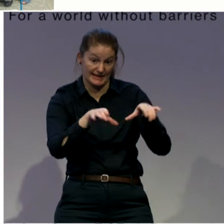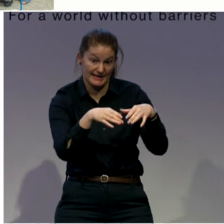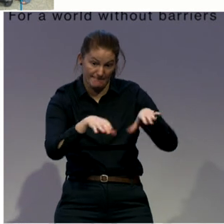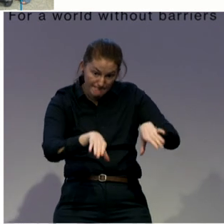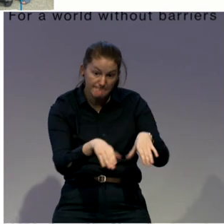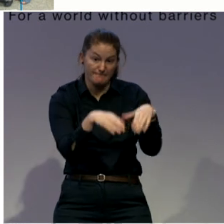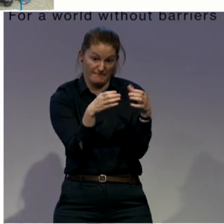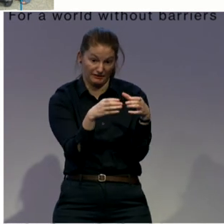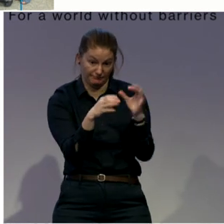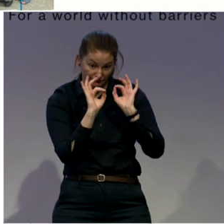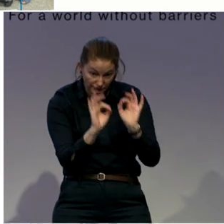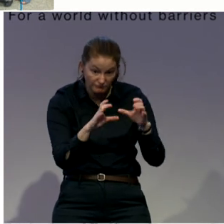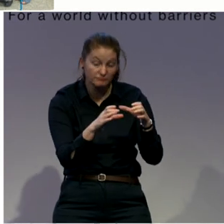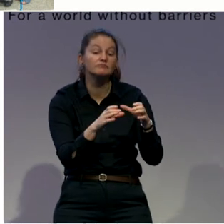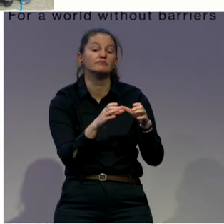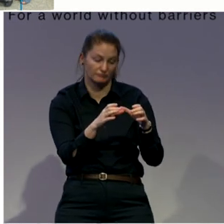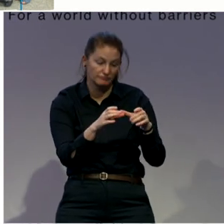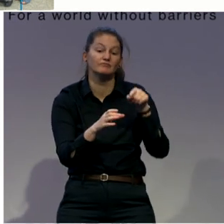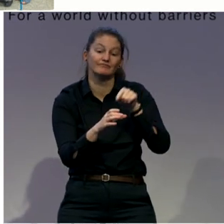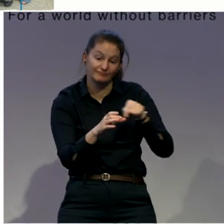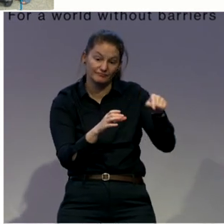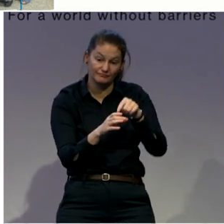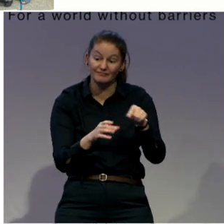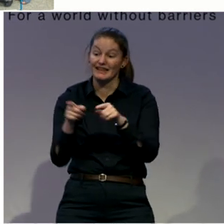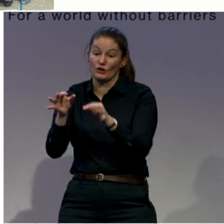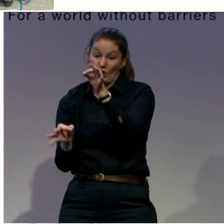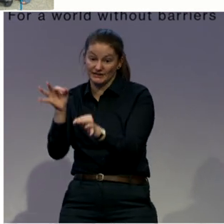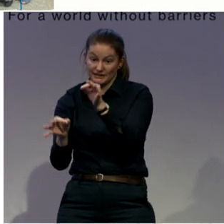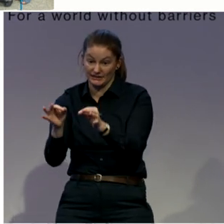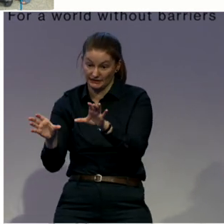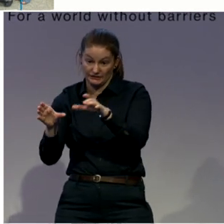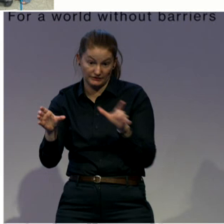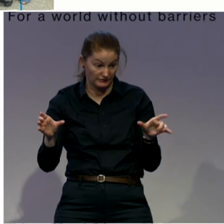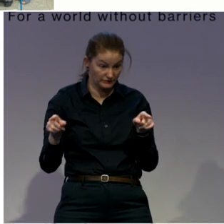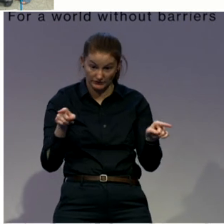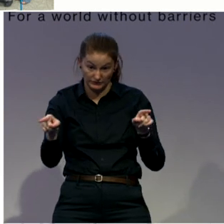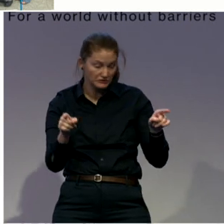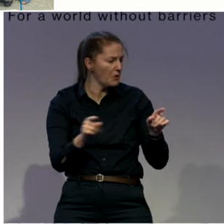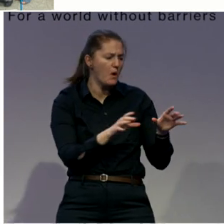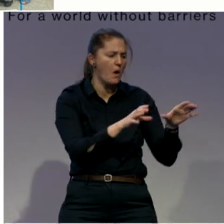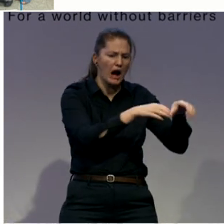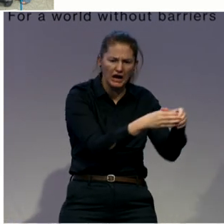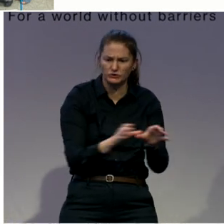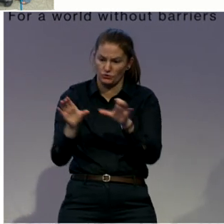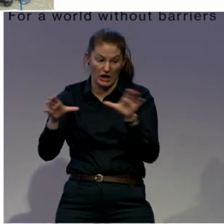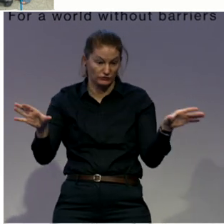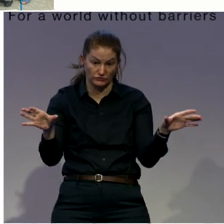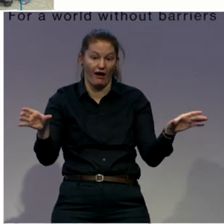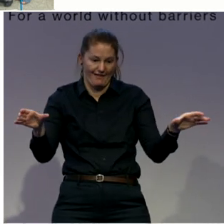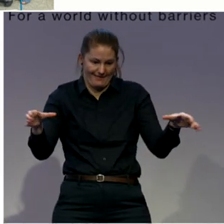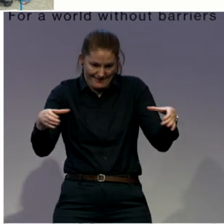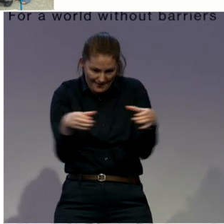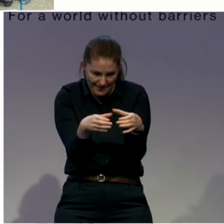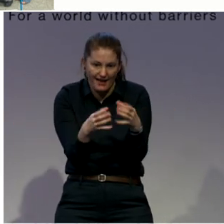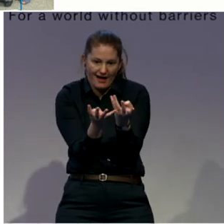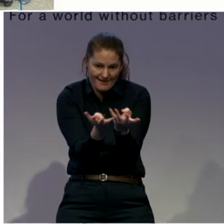disability stakeholders. And we get them around the same table, talking to each other about what is going on in their community,